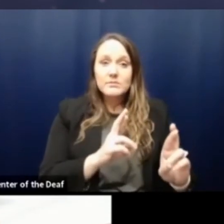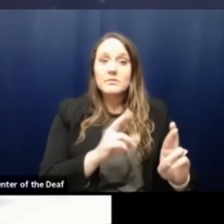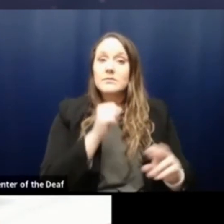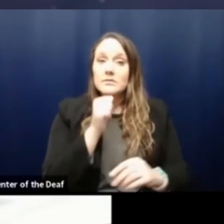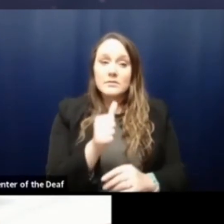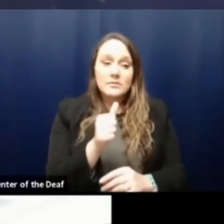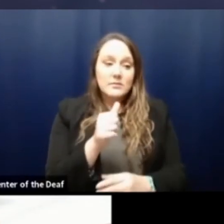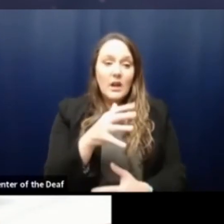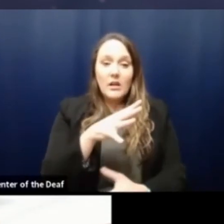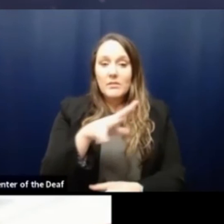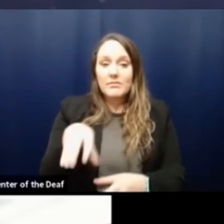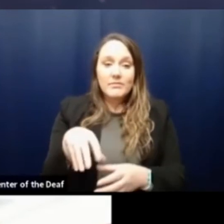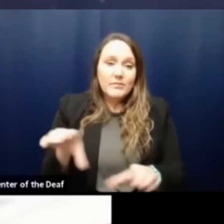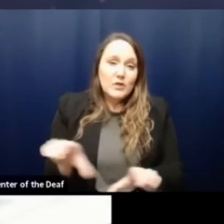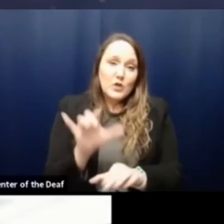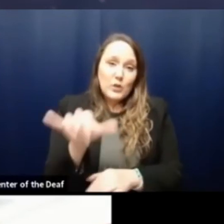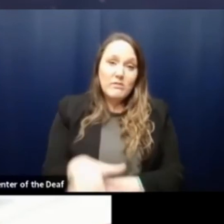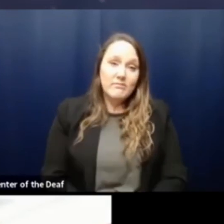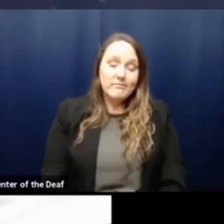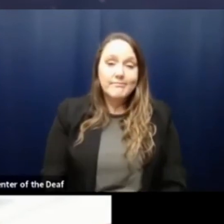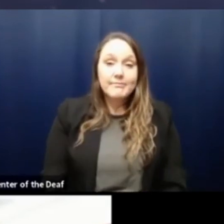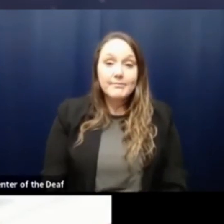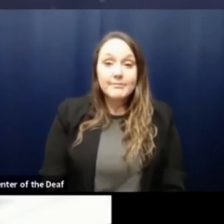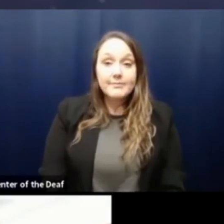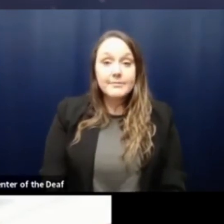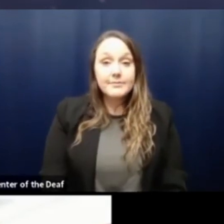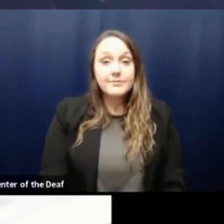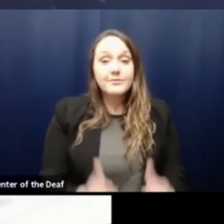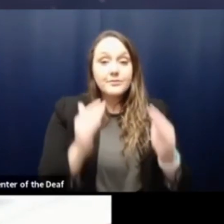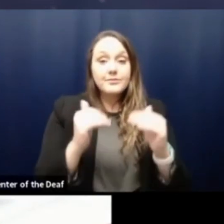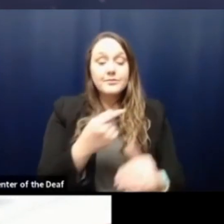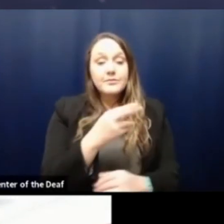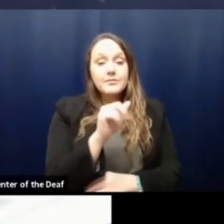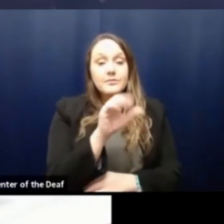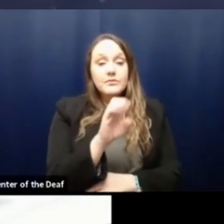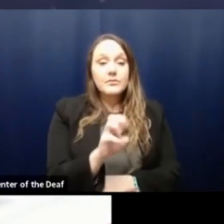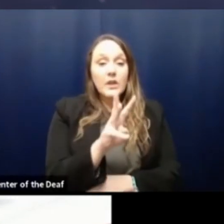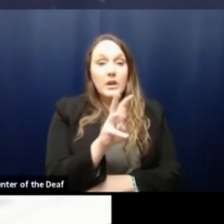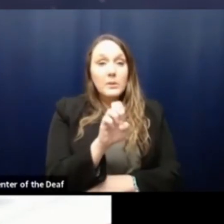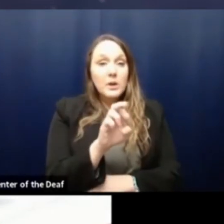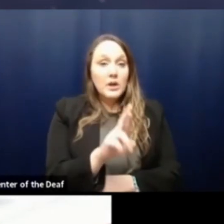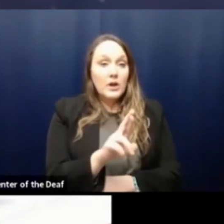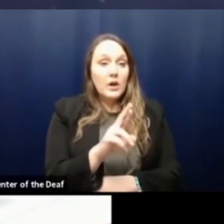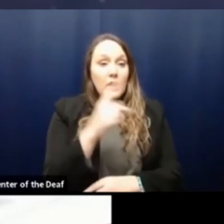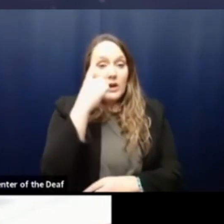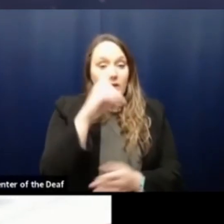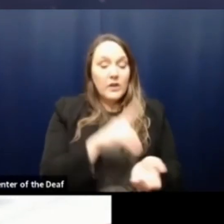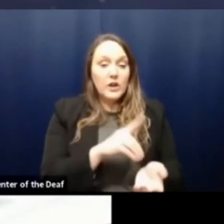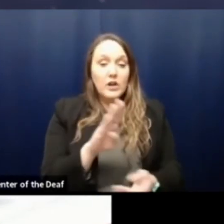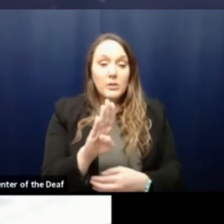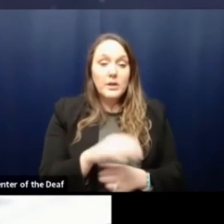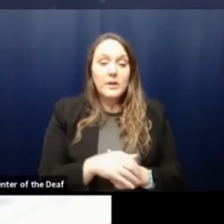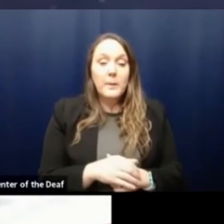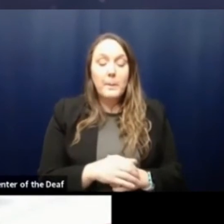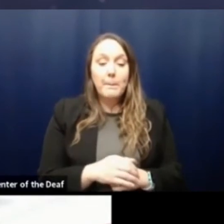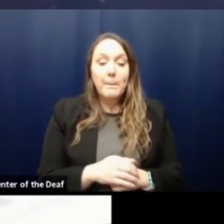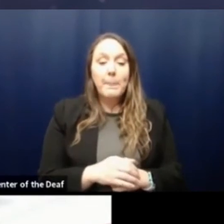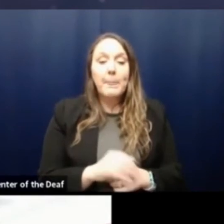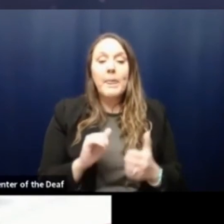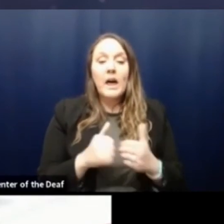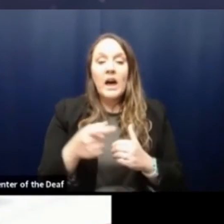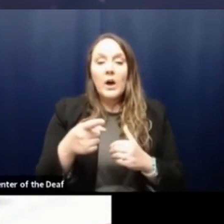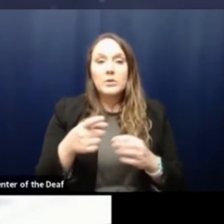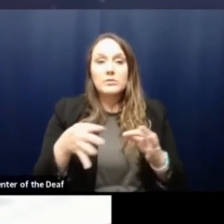engage in such behavior. Next question from Grace with WBIR for Dr. Buchanan, I believe, um, how would you